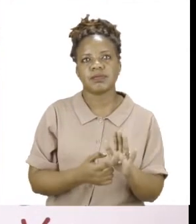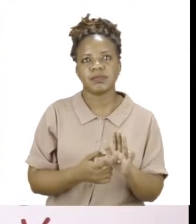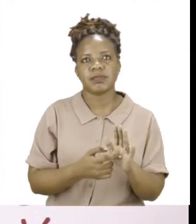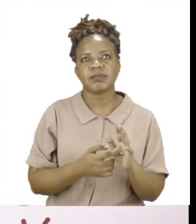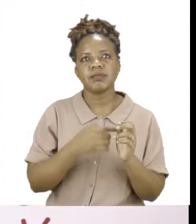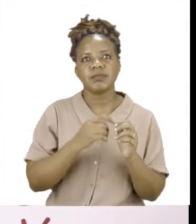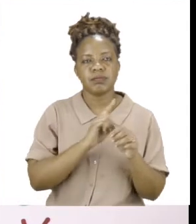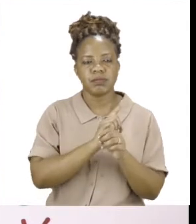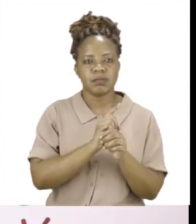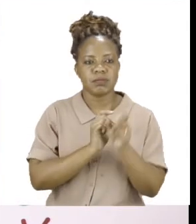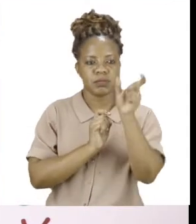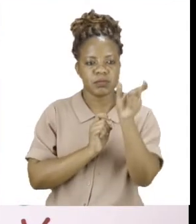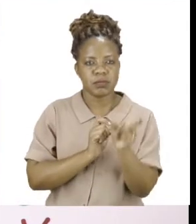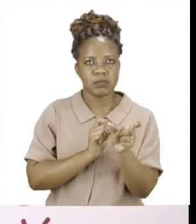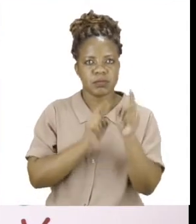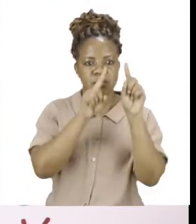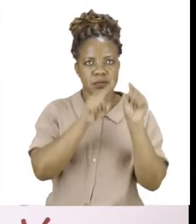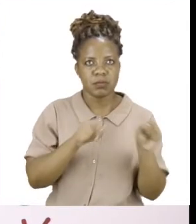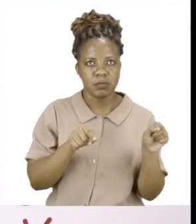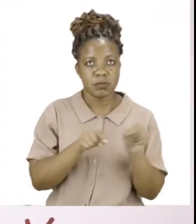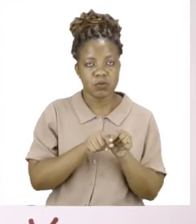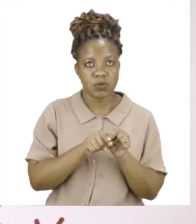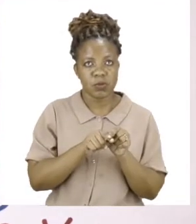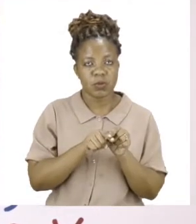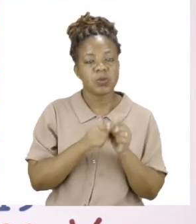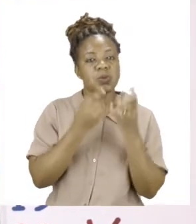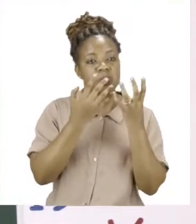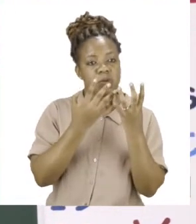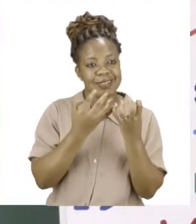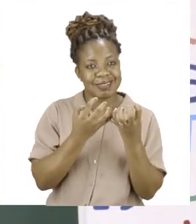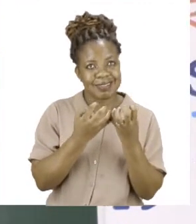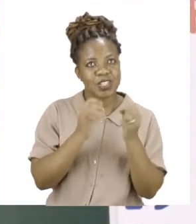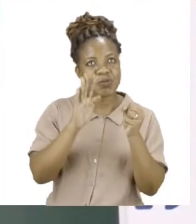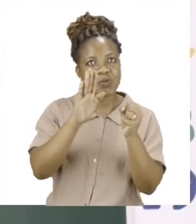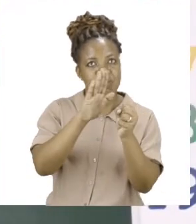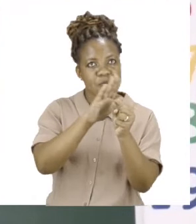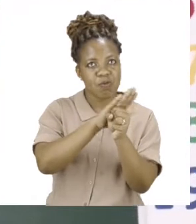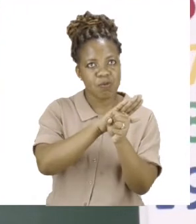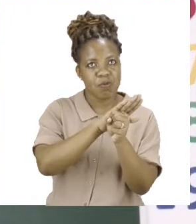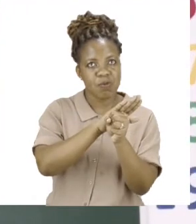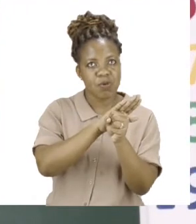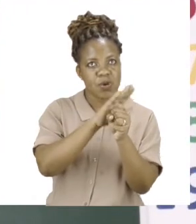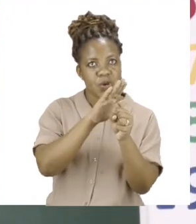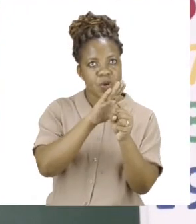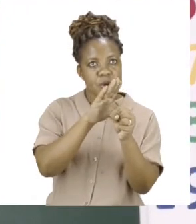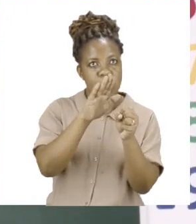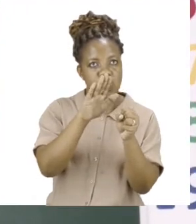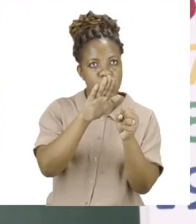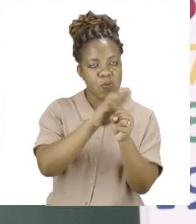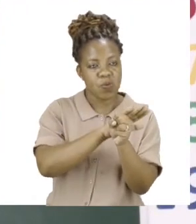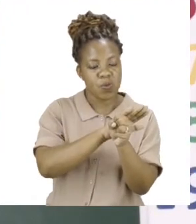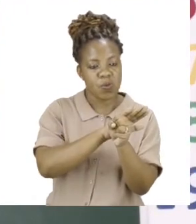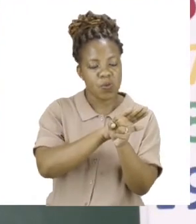part and we need to complete it by putting 10. But we are not just going to put a dot here from